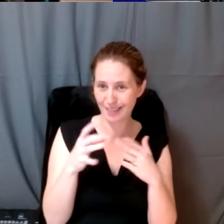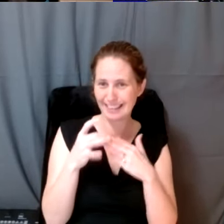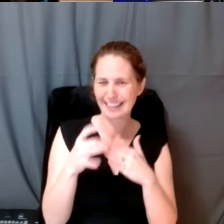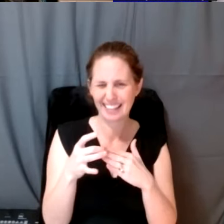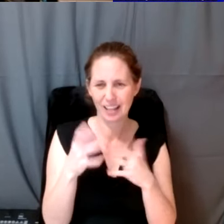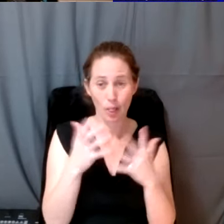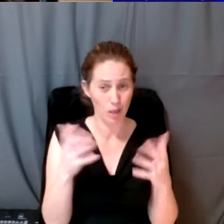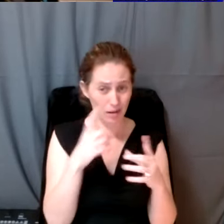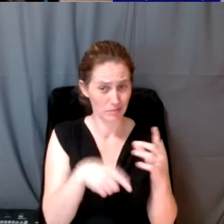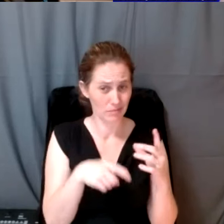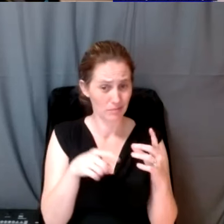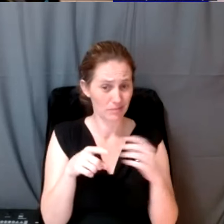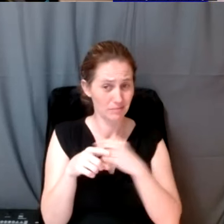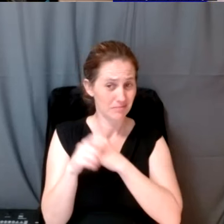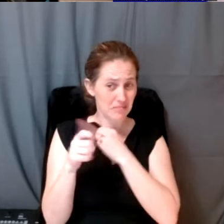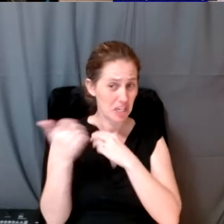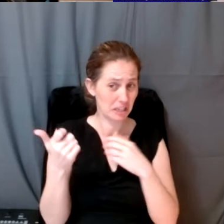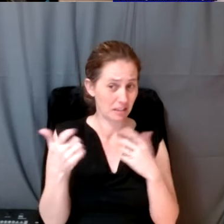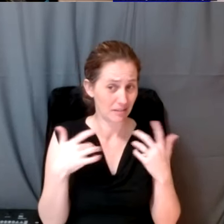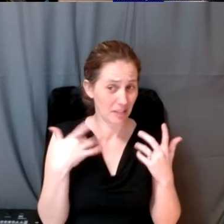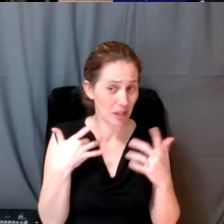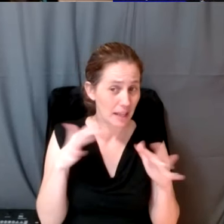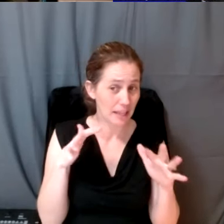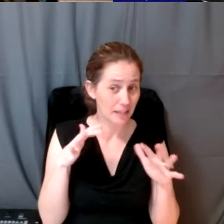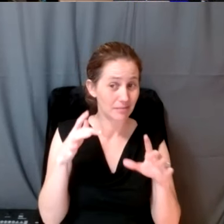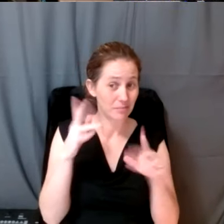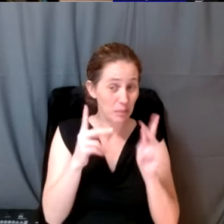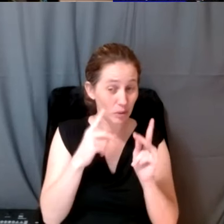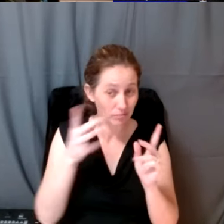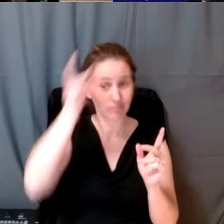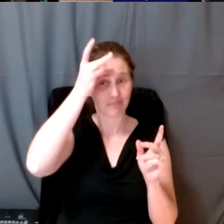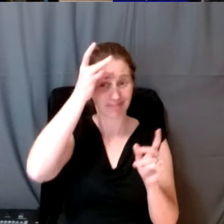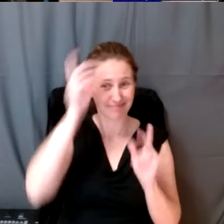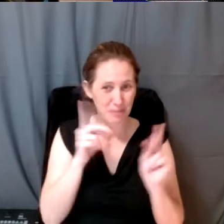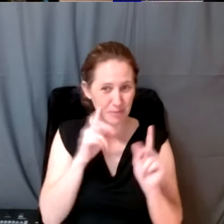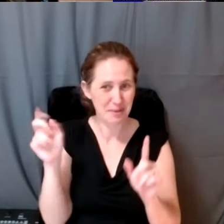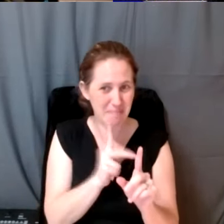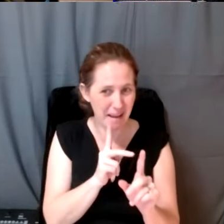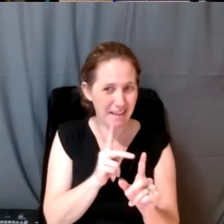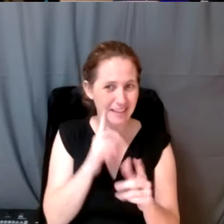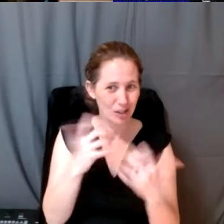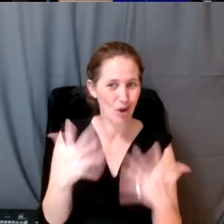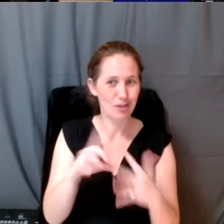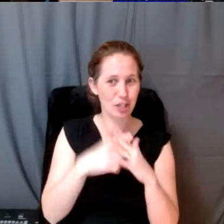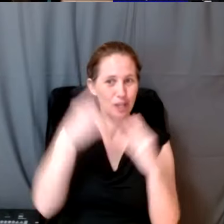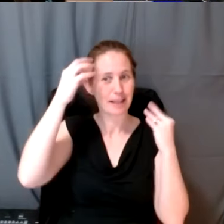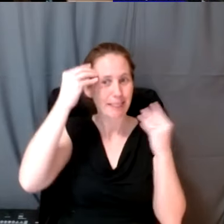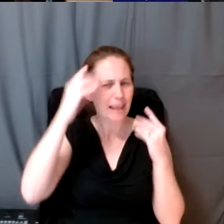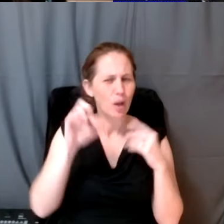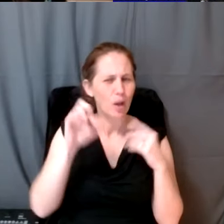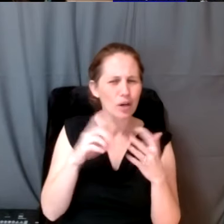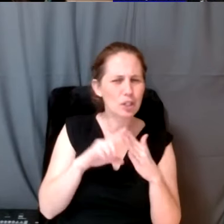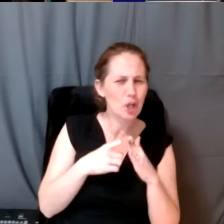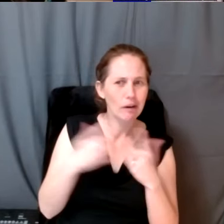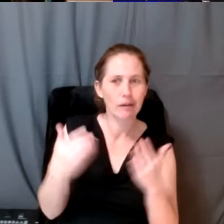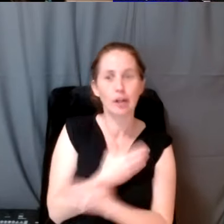lot of this. Is there any sense that it's resonating and, you know, like, you know, people come back to them and they're already starting to think about this? Or are they starting